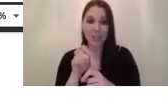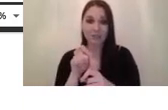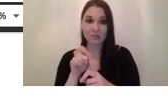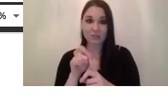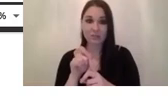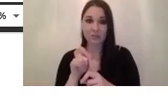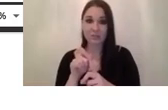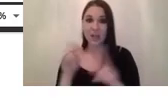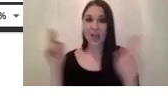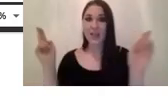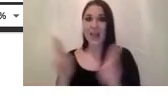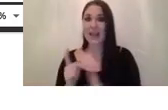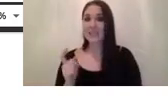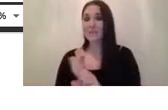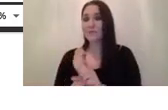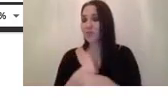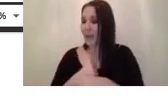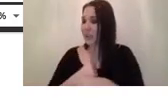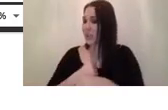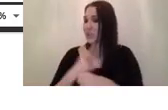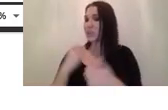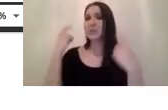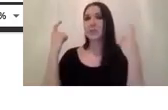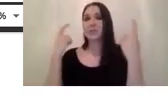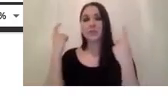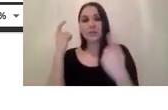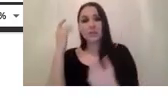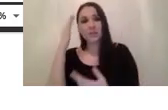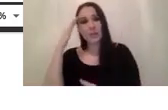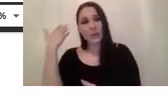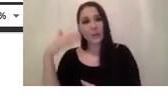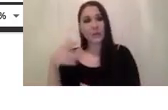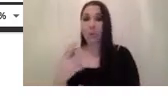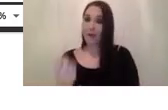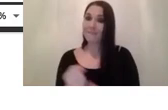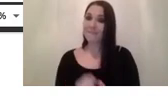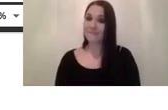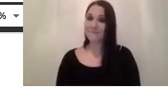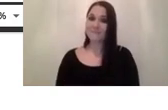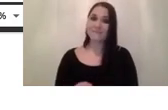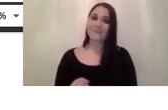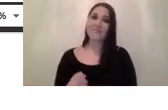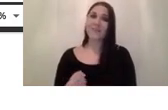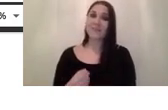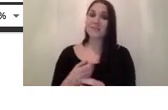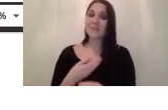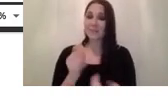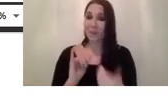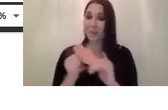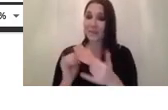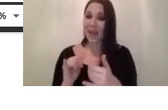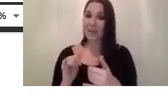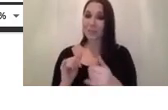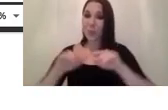that's uh that's a must i would say um sometimes we are really really uh struggling